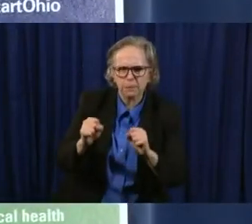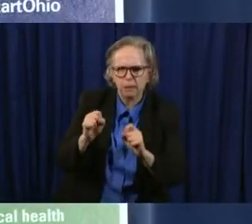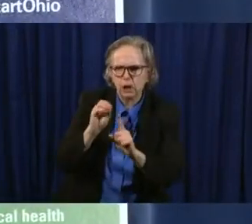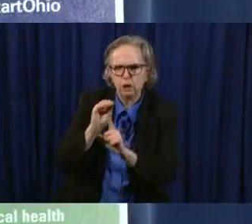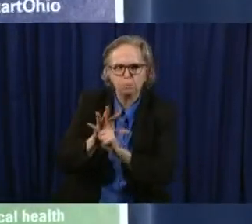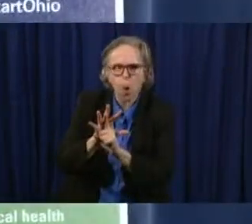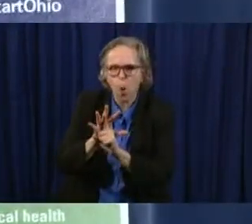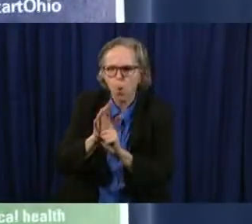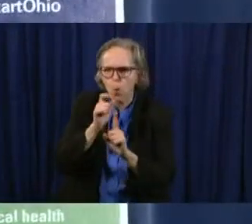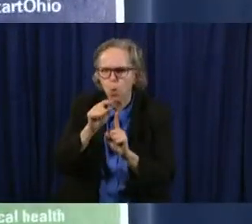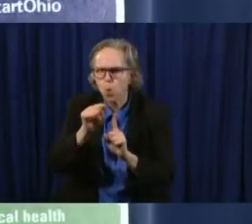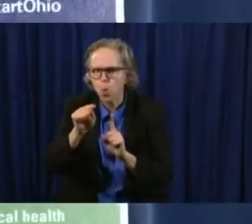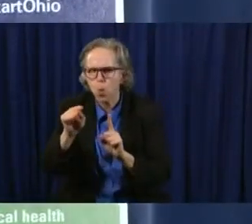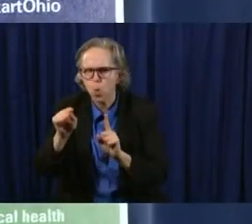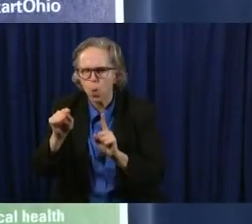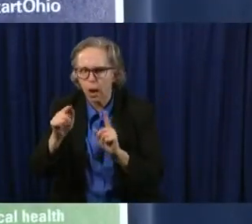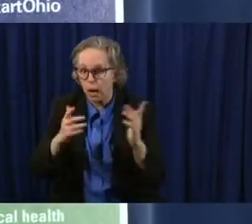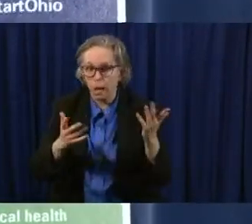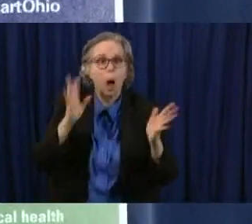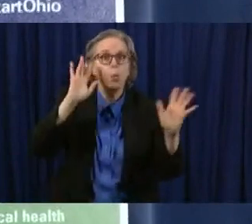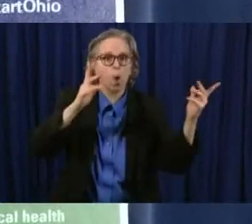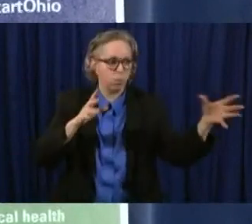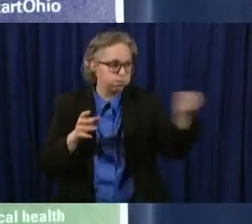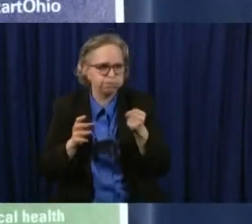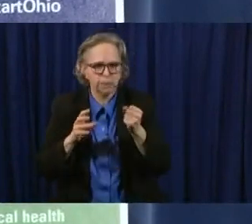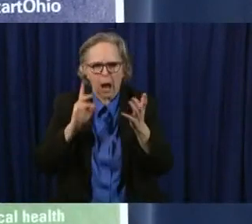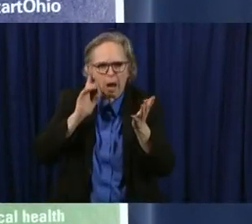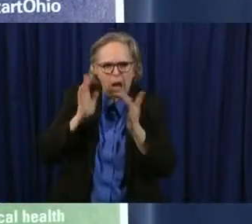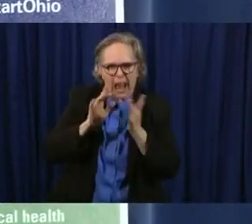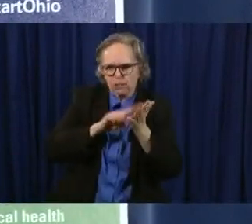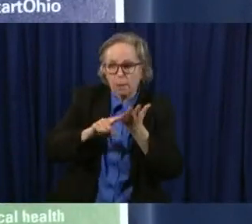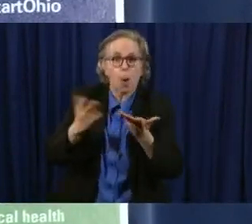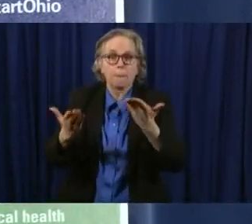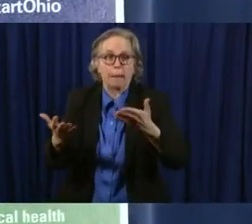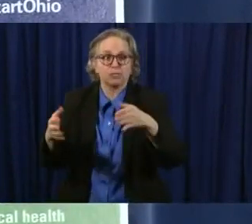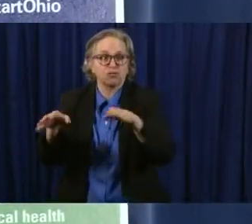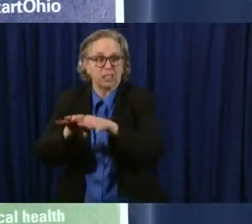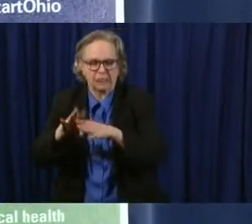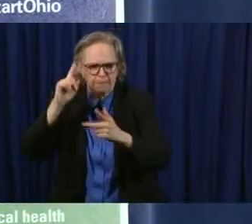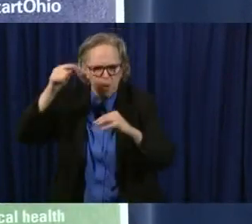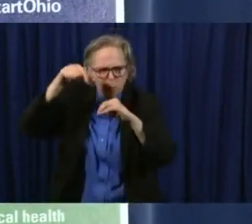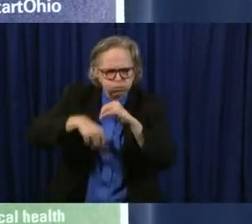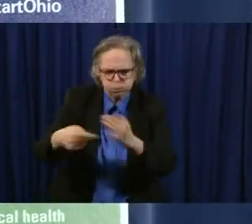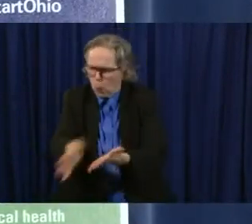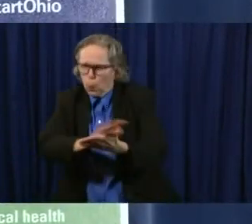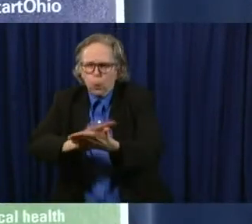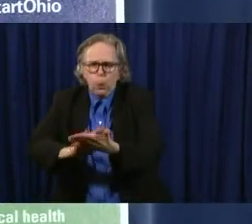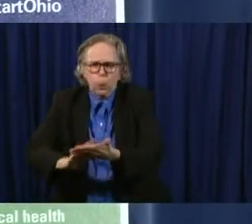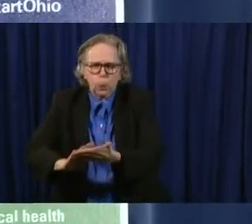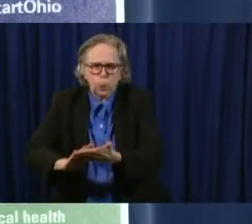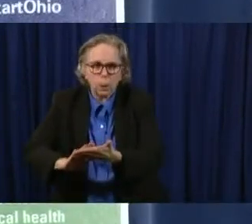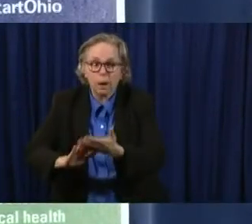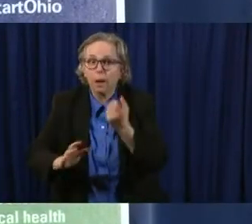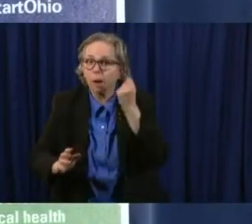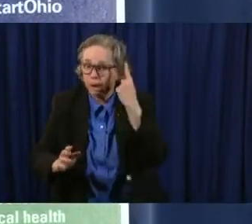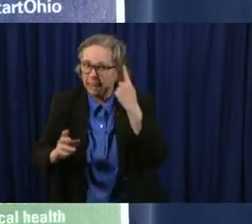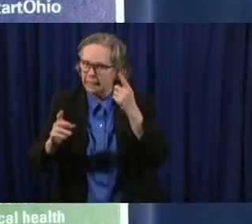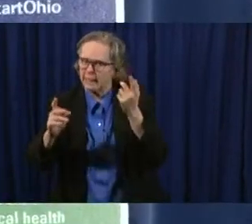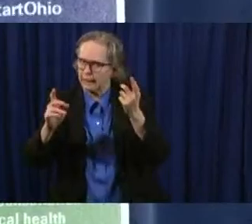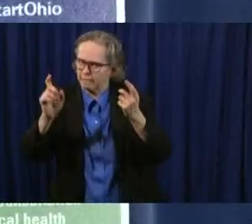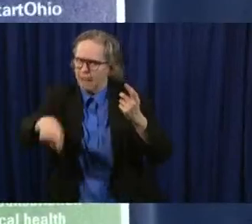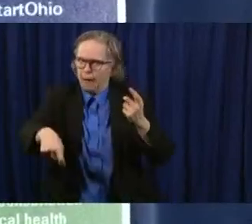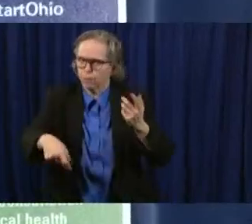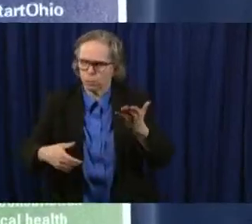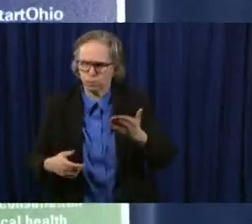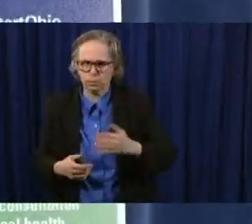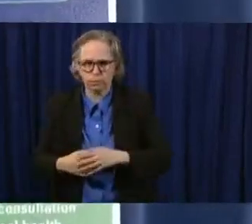tracing, and shut down the shop floor for deep sanitation if, if possible. Um, so these are kind of the basic